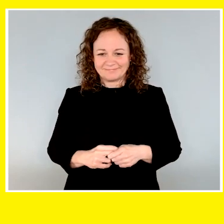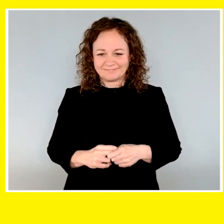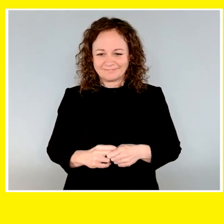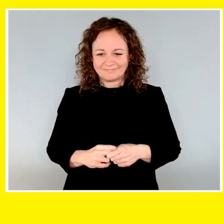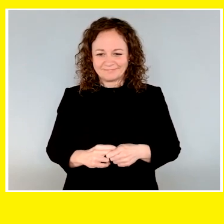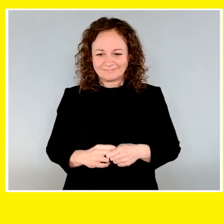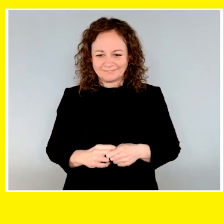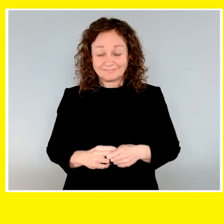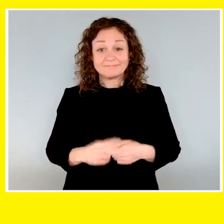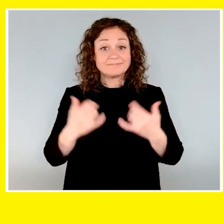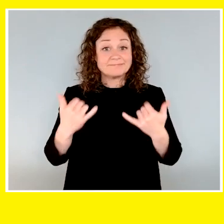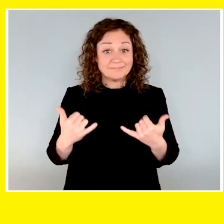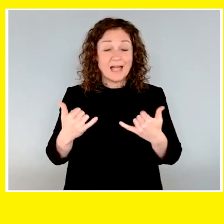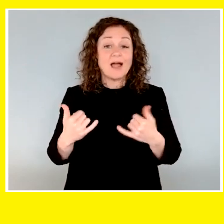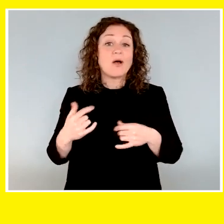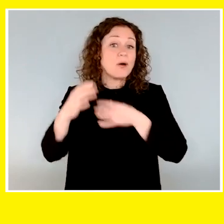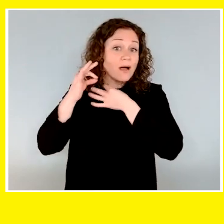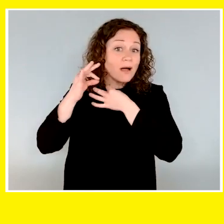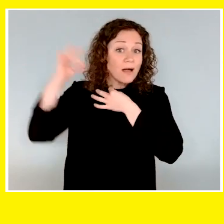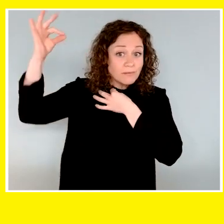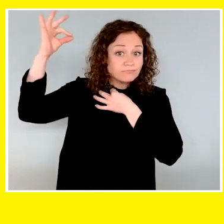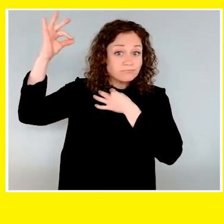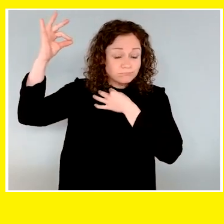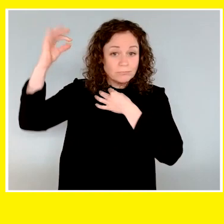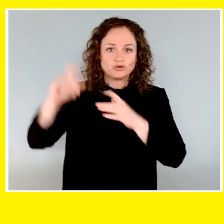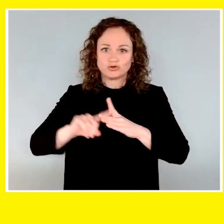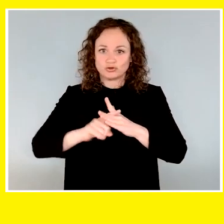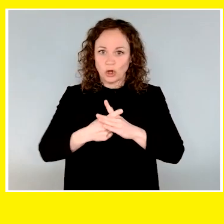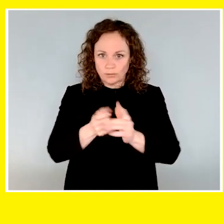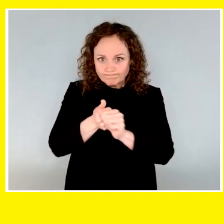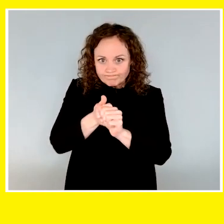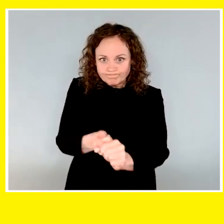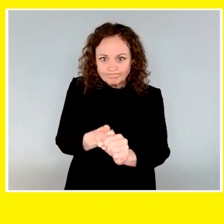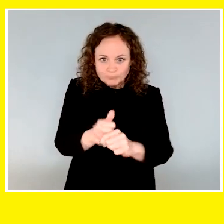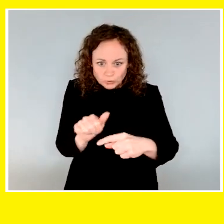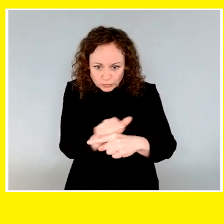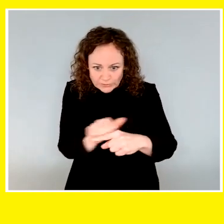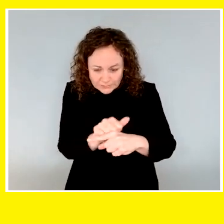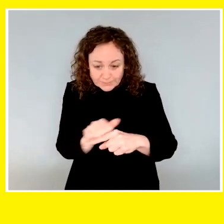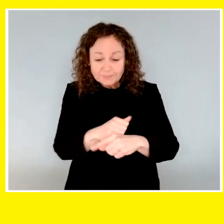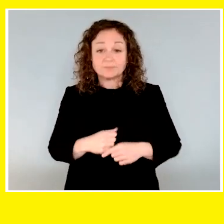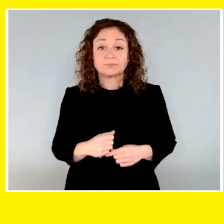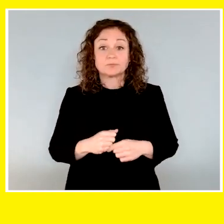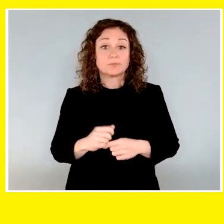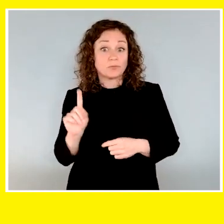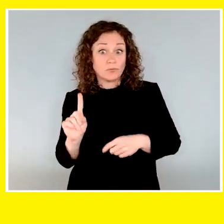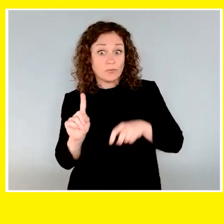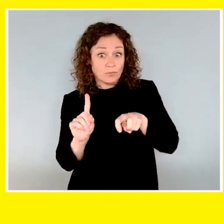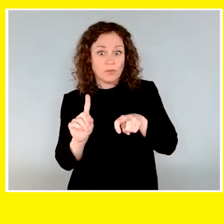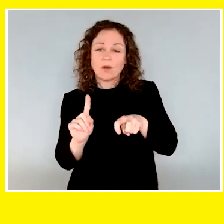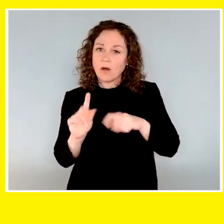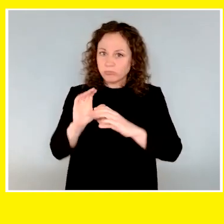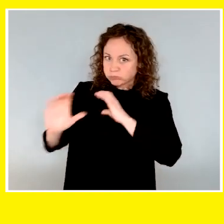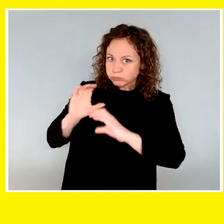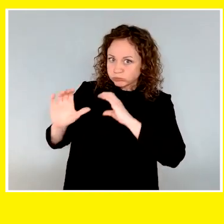on the dog and begins obedience training. The dog and trainer must be able to communicate with each other, and the dog must establish respect